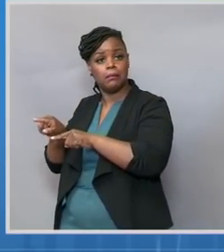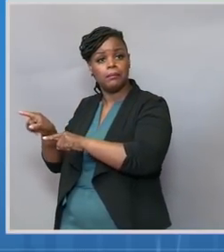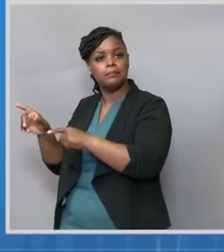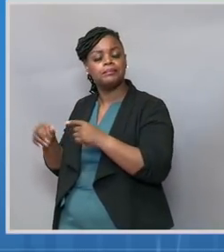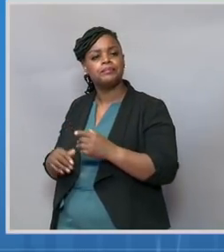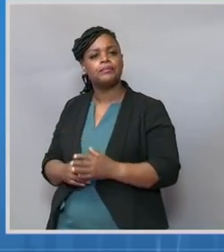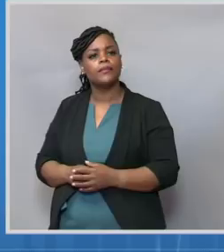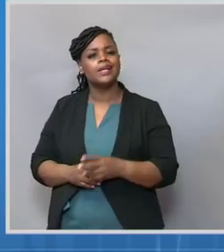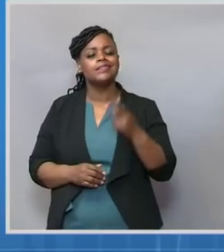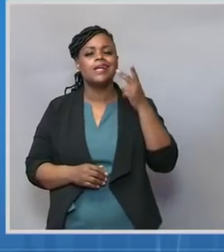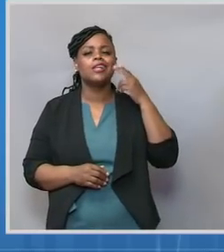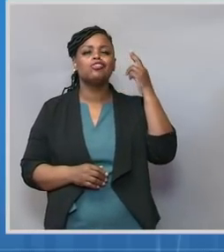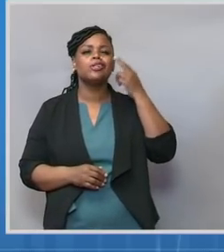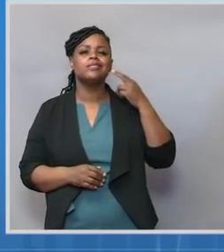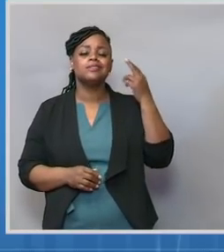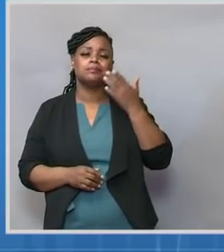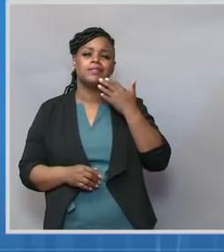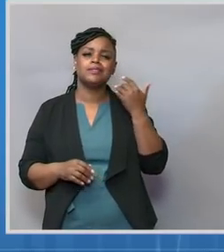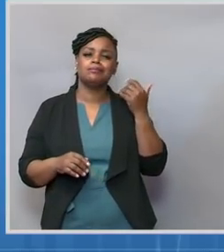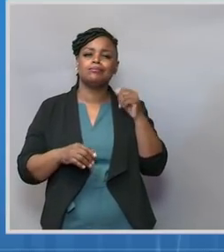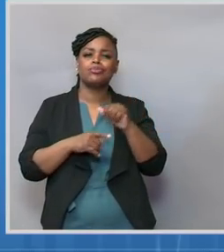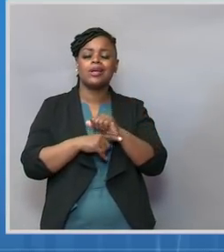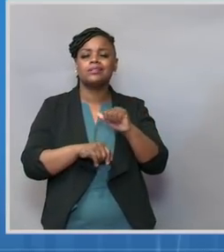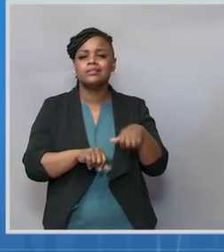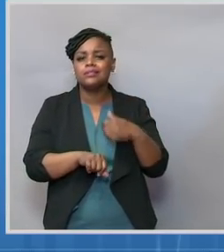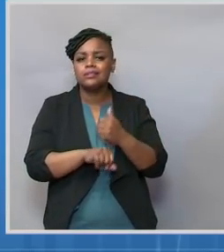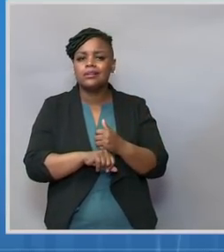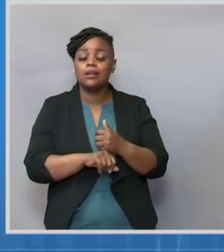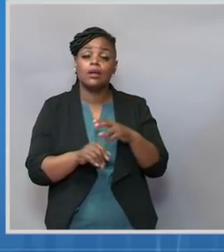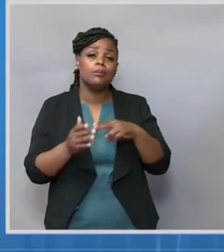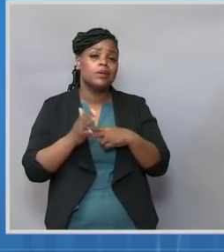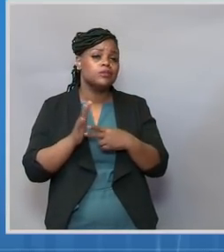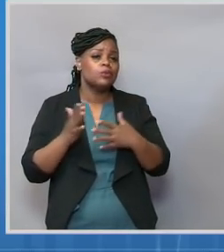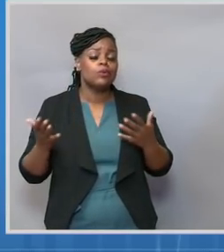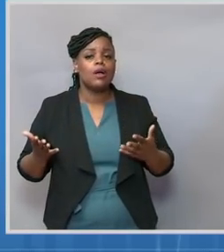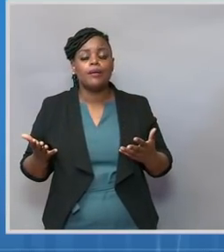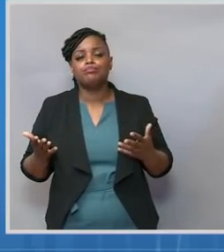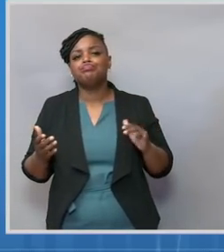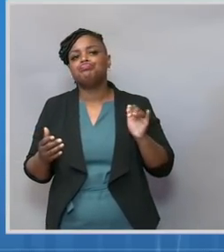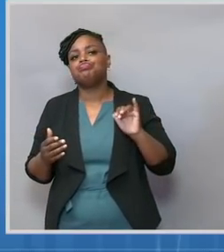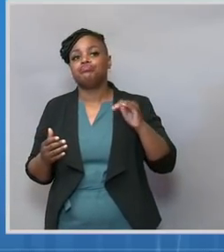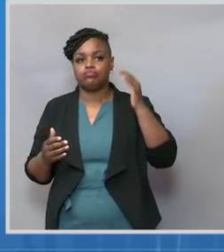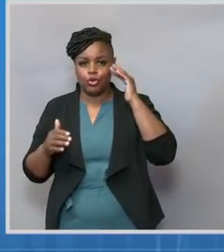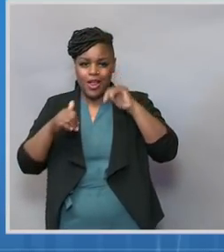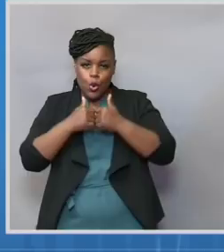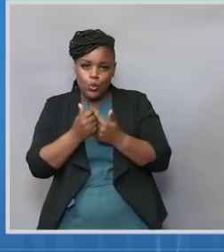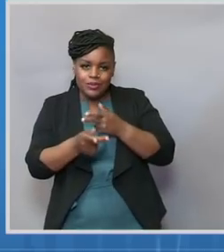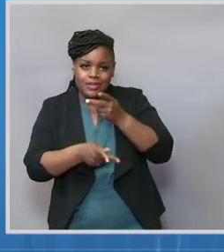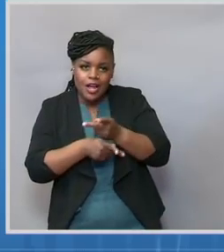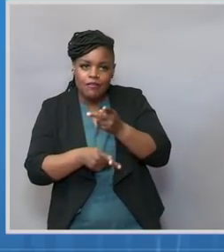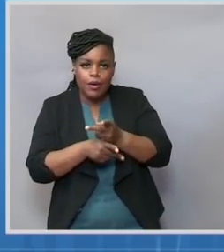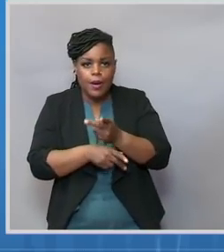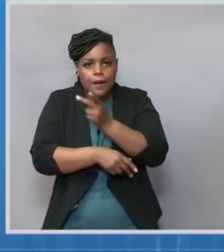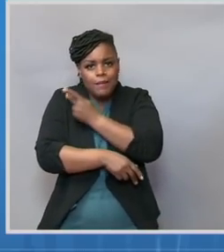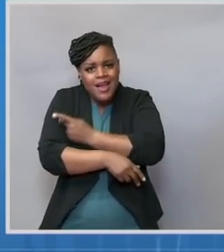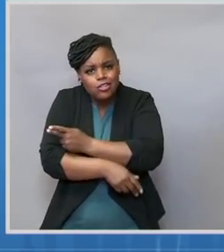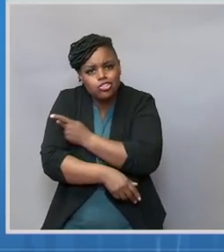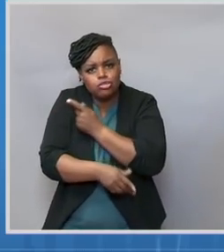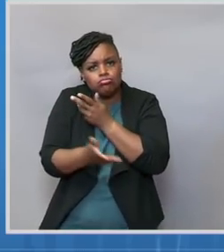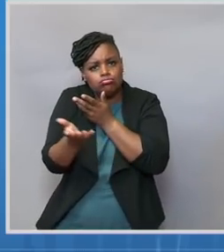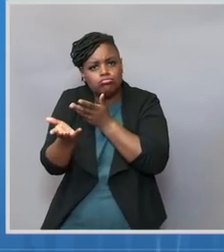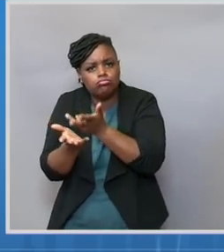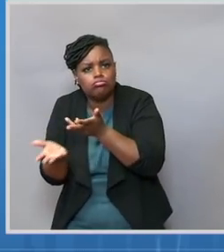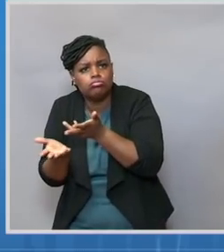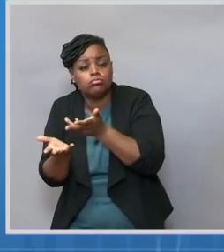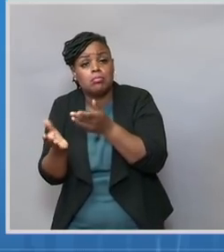implemented, namely knowing how to taking care of patients better, but also the introduction of a number of